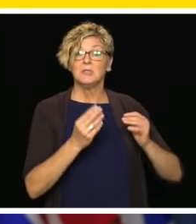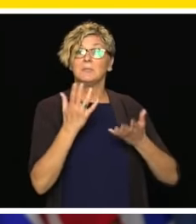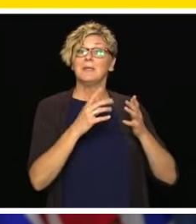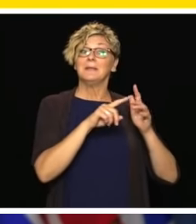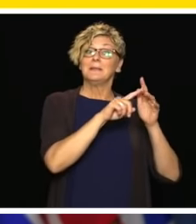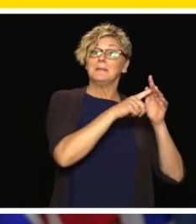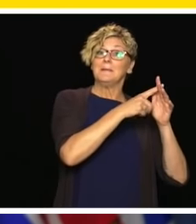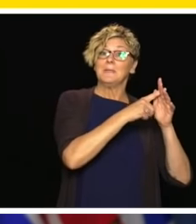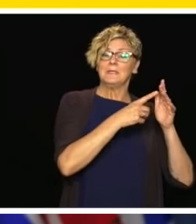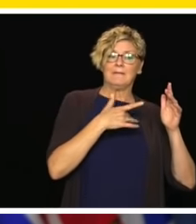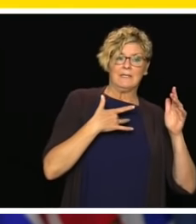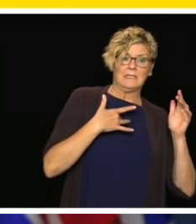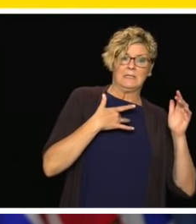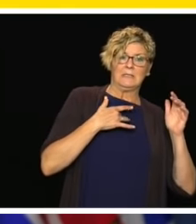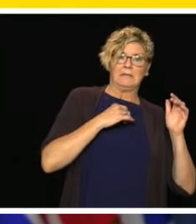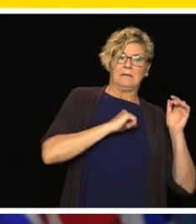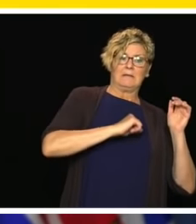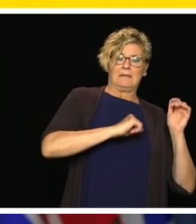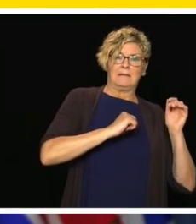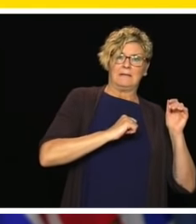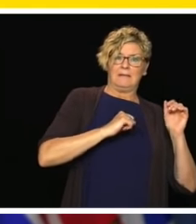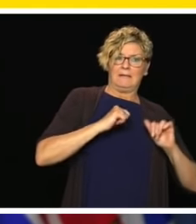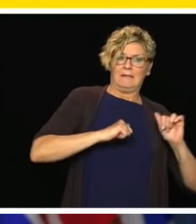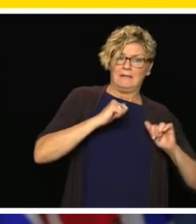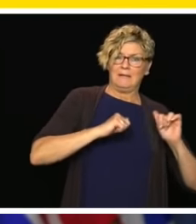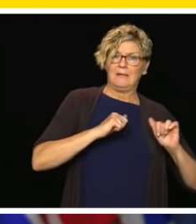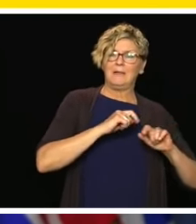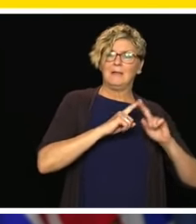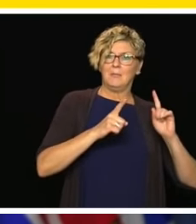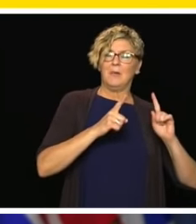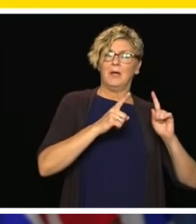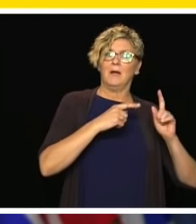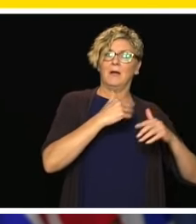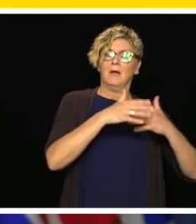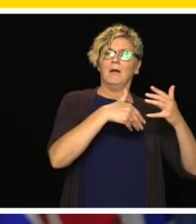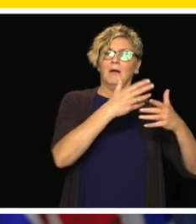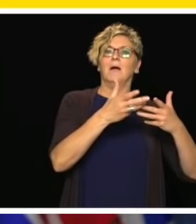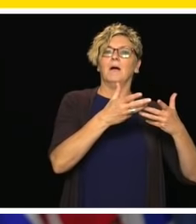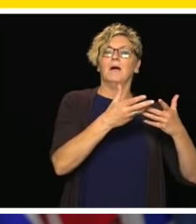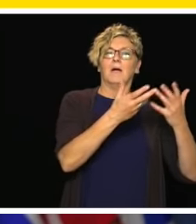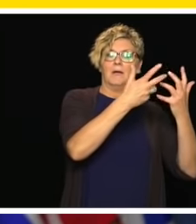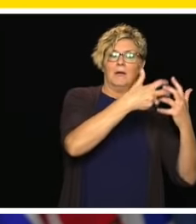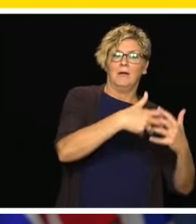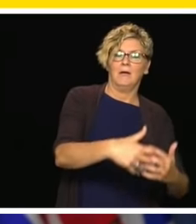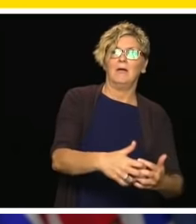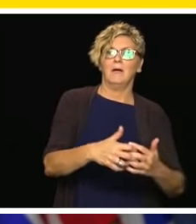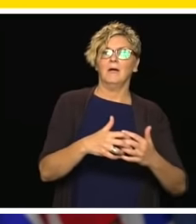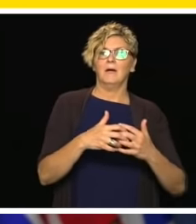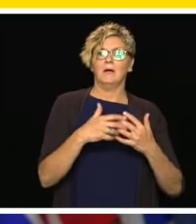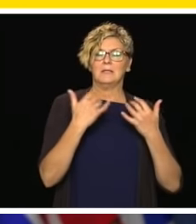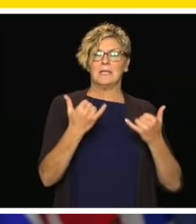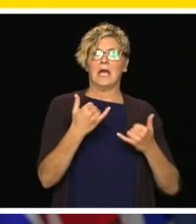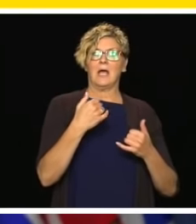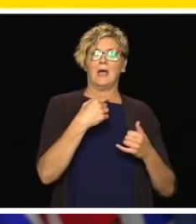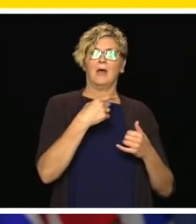see how to keep a building safe and the school environment safe.